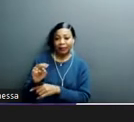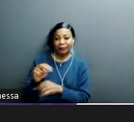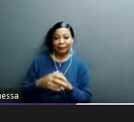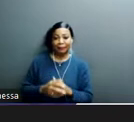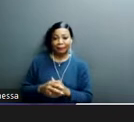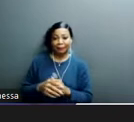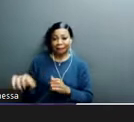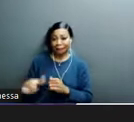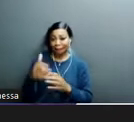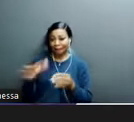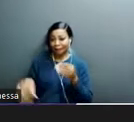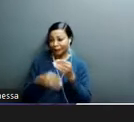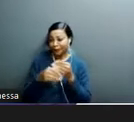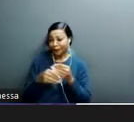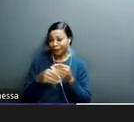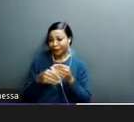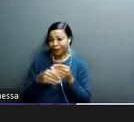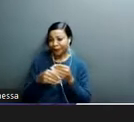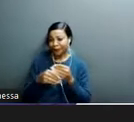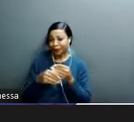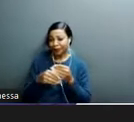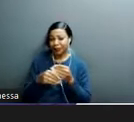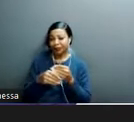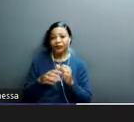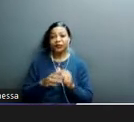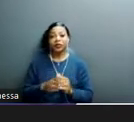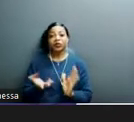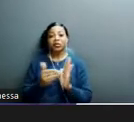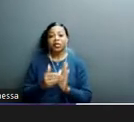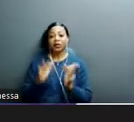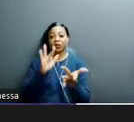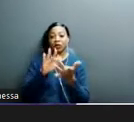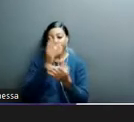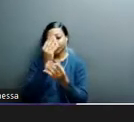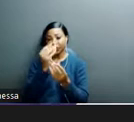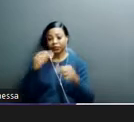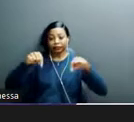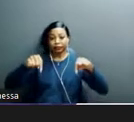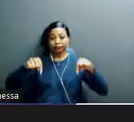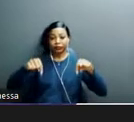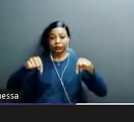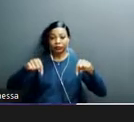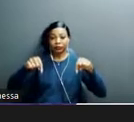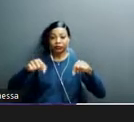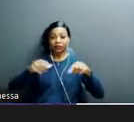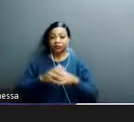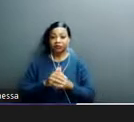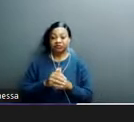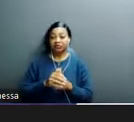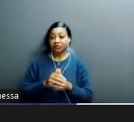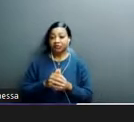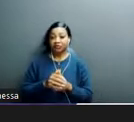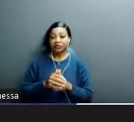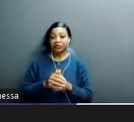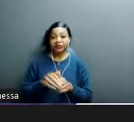And you can help us, Rand. to start our contact information, if you want to reach out to Benedict and I, um, either one of us, there's our contact